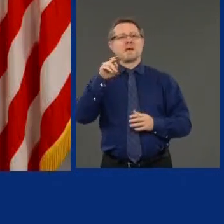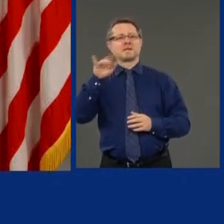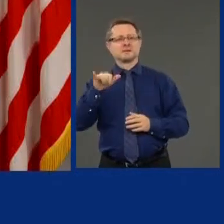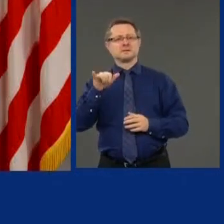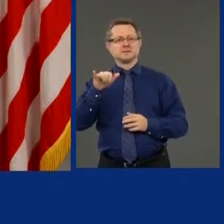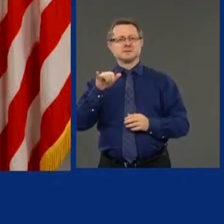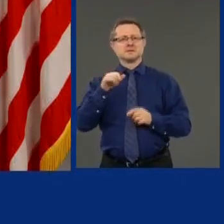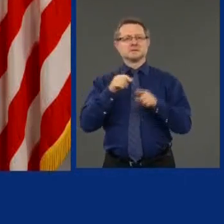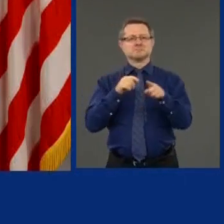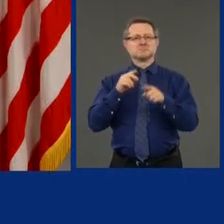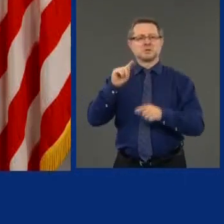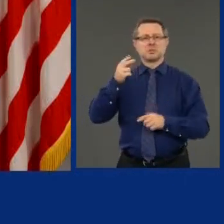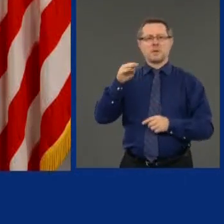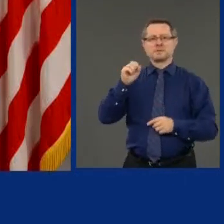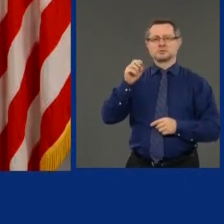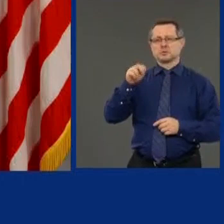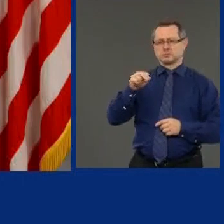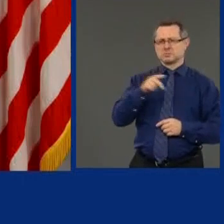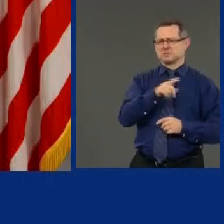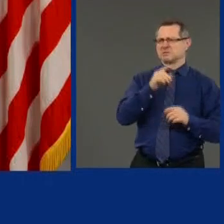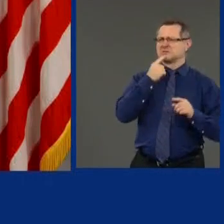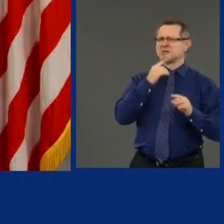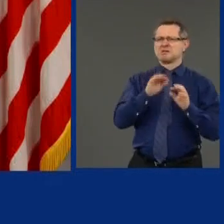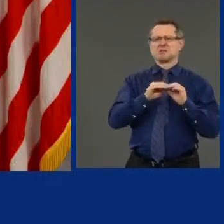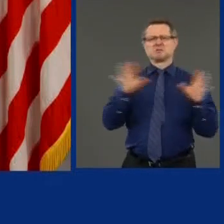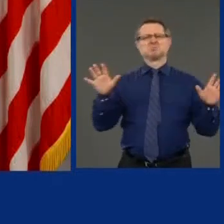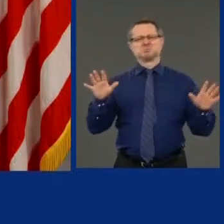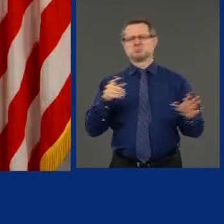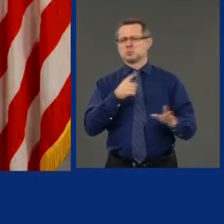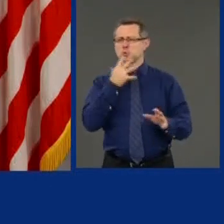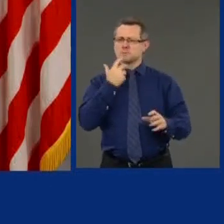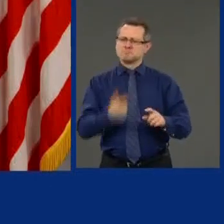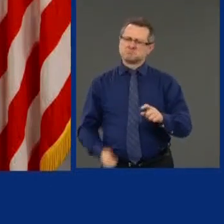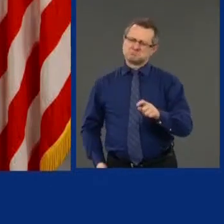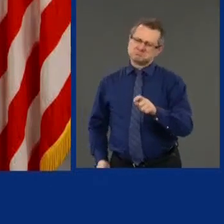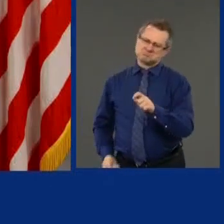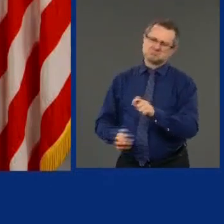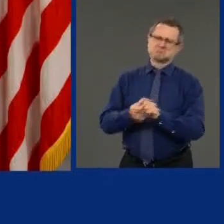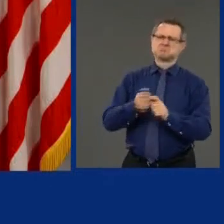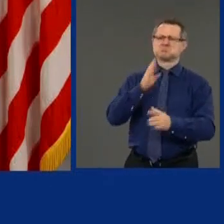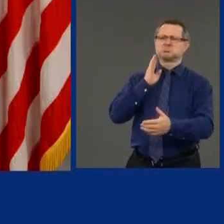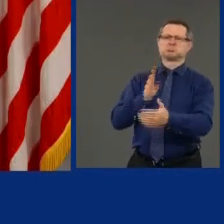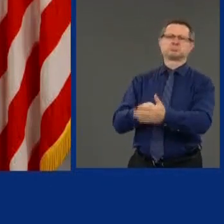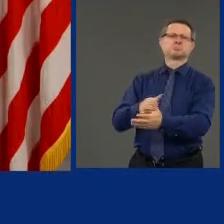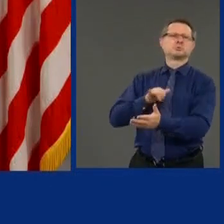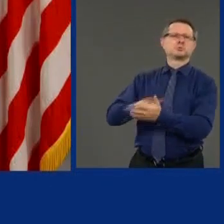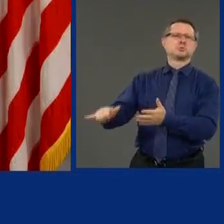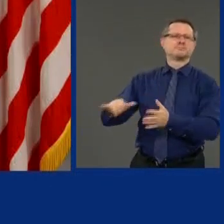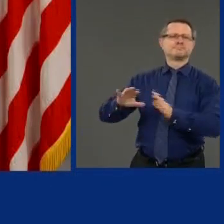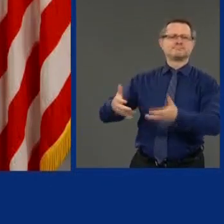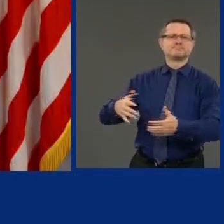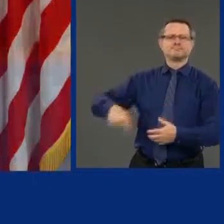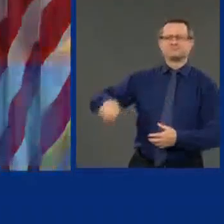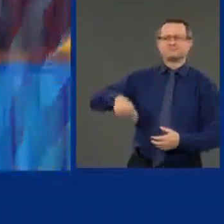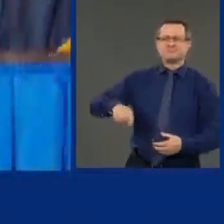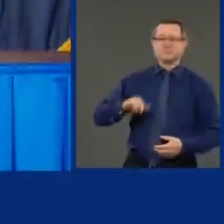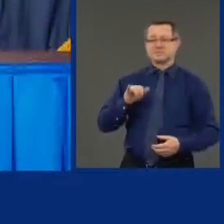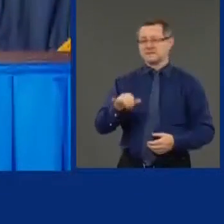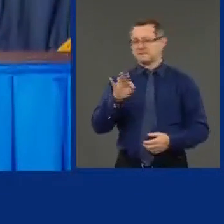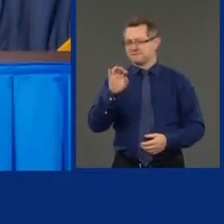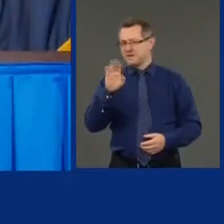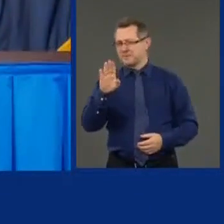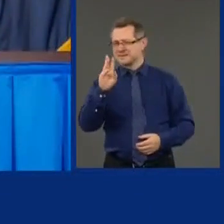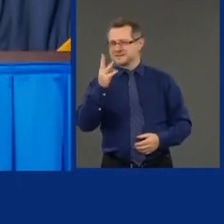blatant attempt by the White House to score political points and perpetuate a partisan fight with New York elected officials. February 6th.